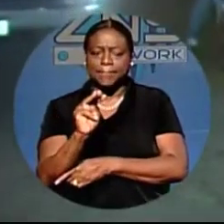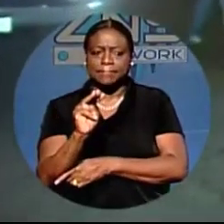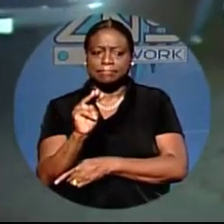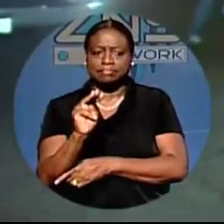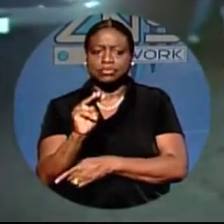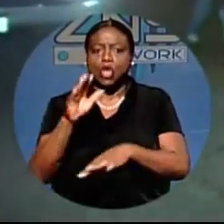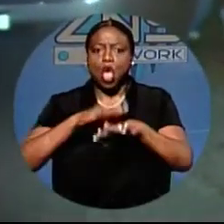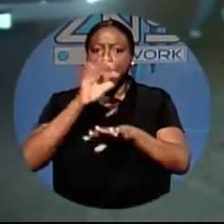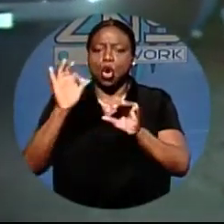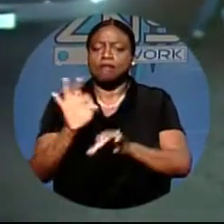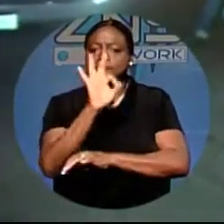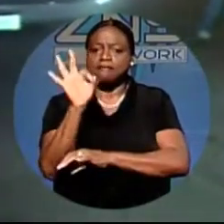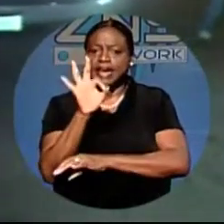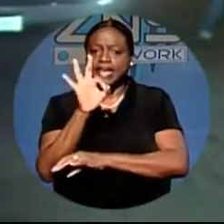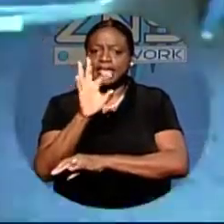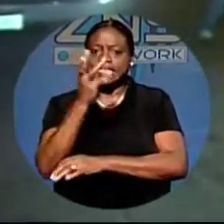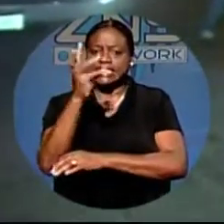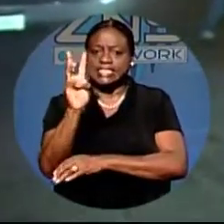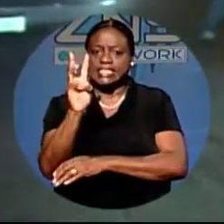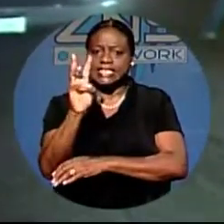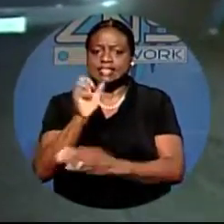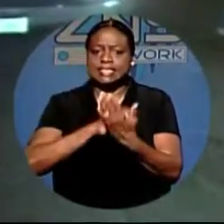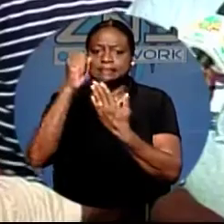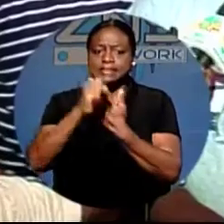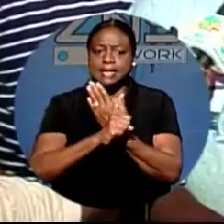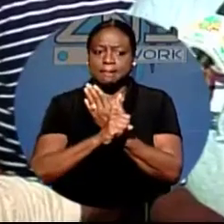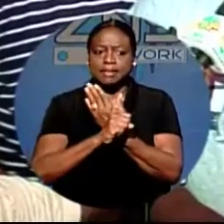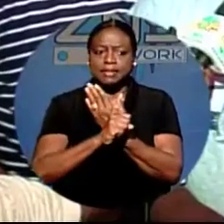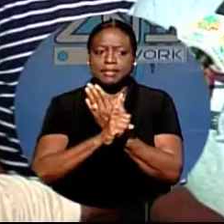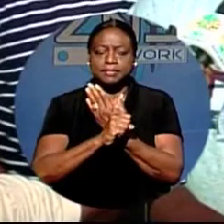on Friday, the 16th of September,